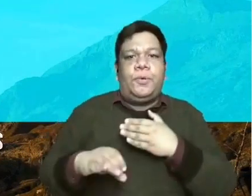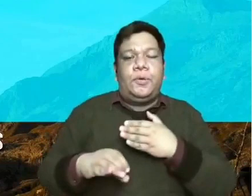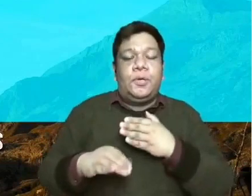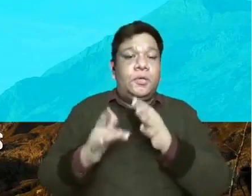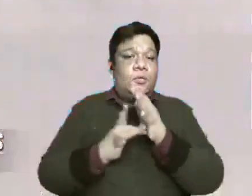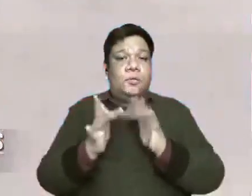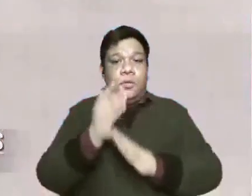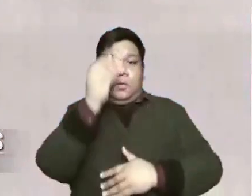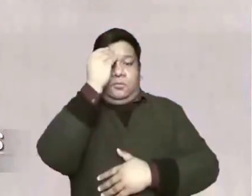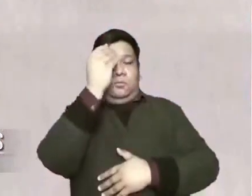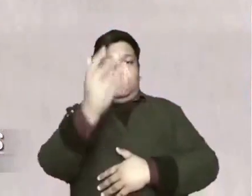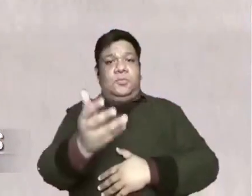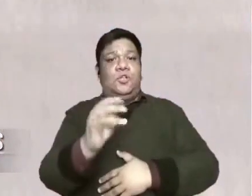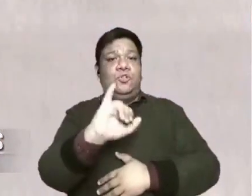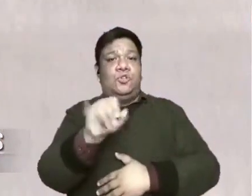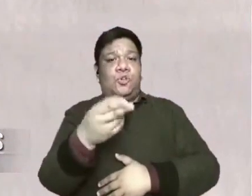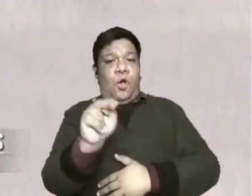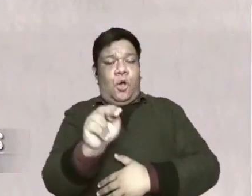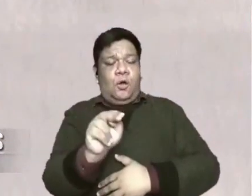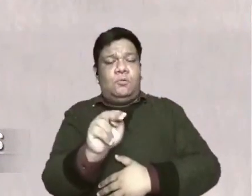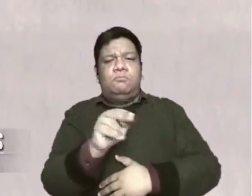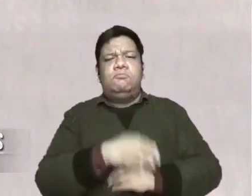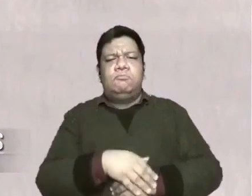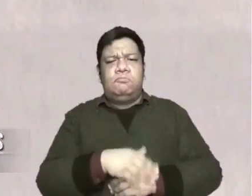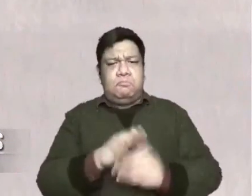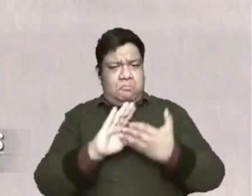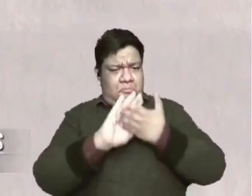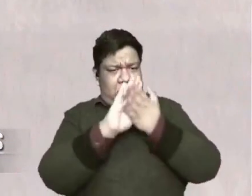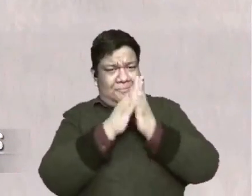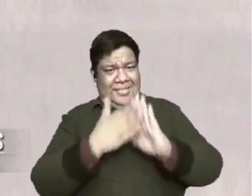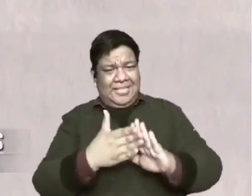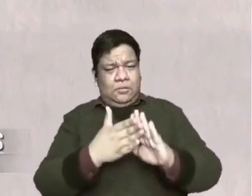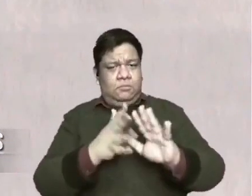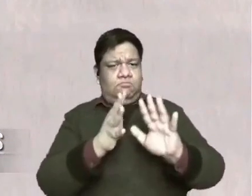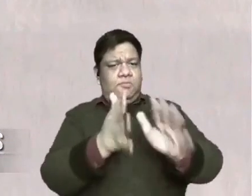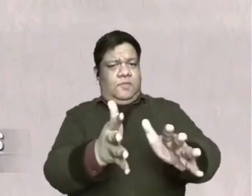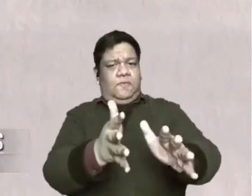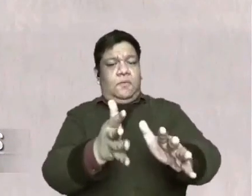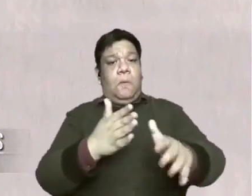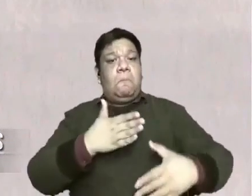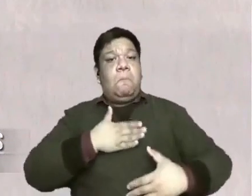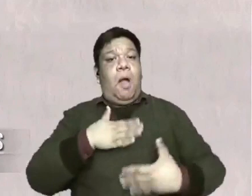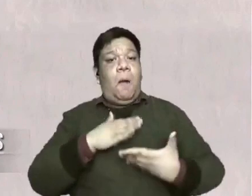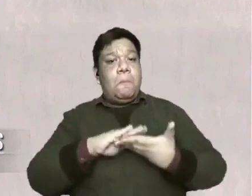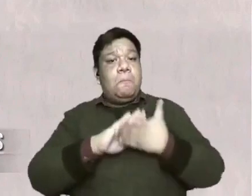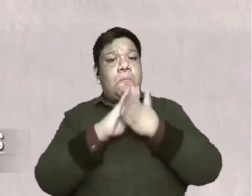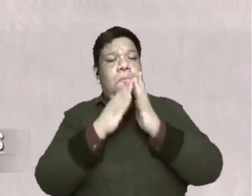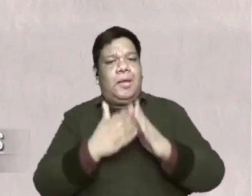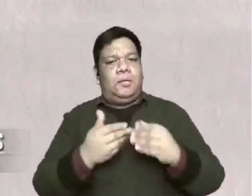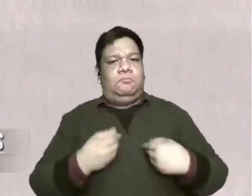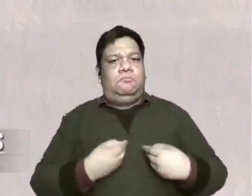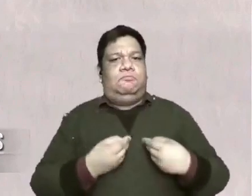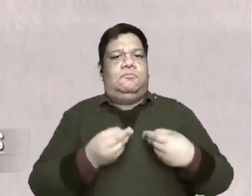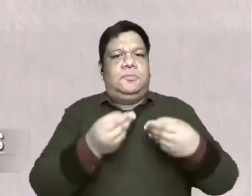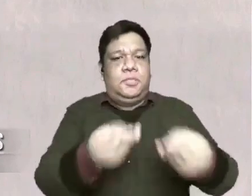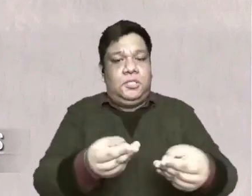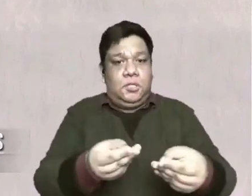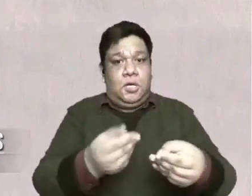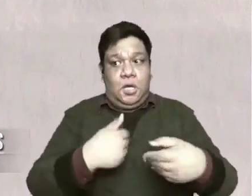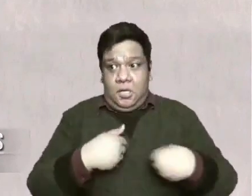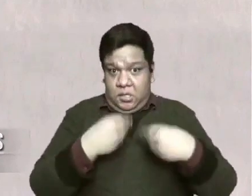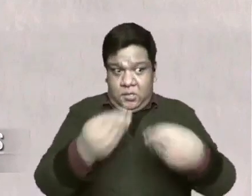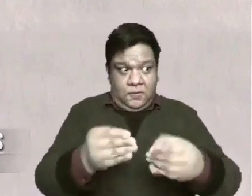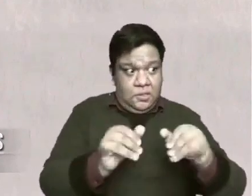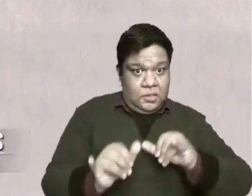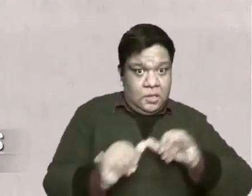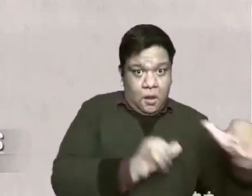meant when he said in John 14 27 Peace I live with you. My peace I give you. I do not